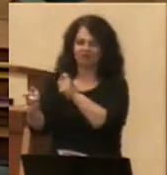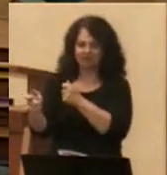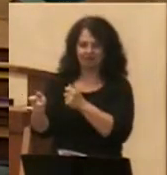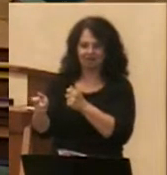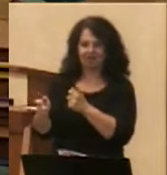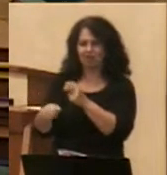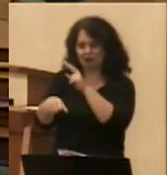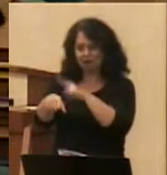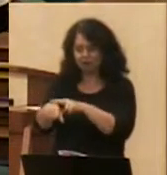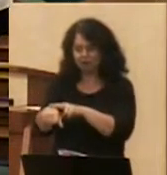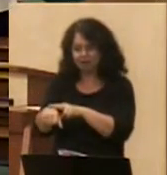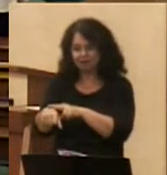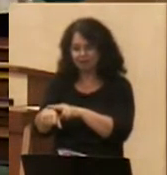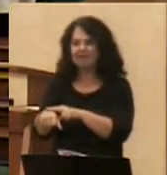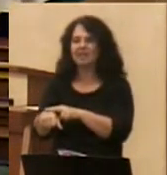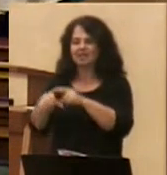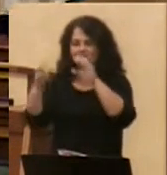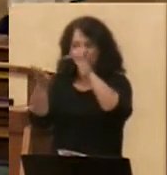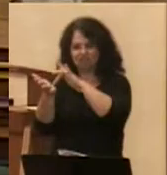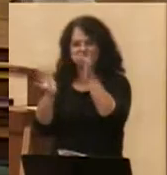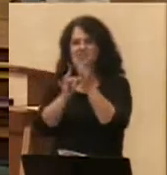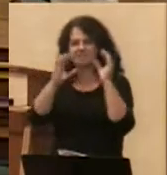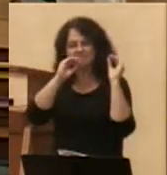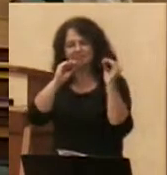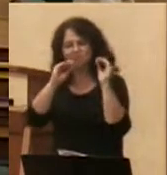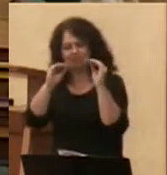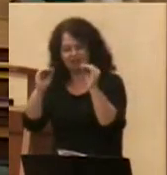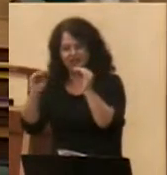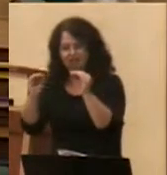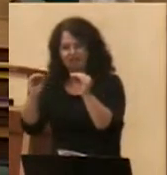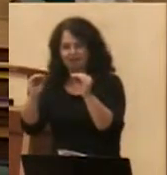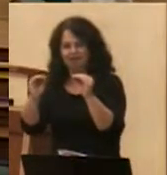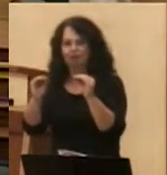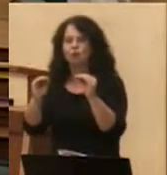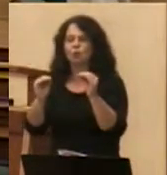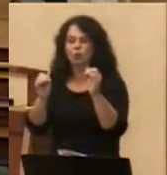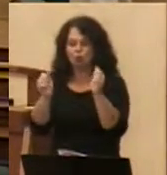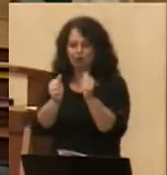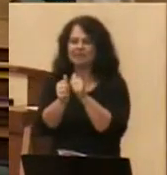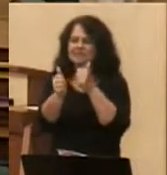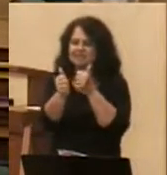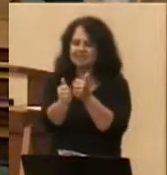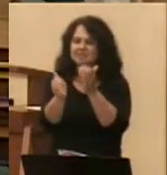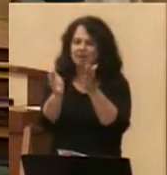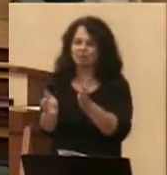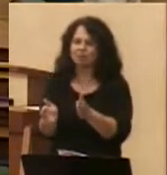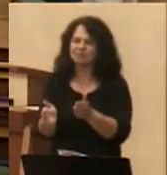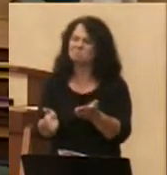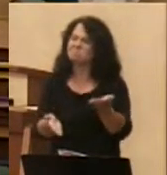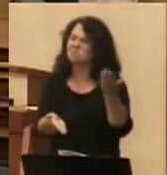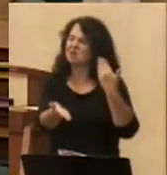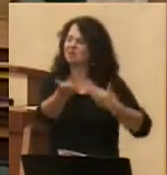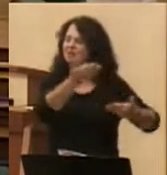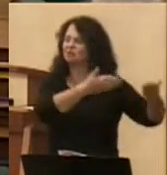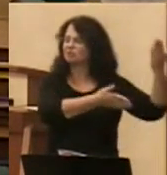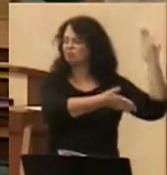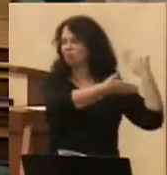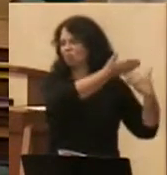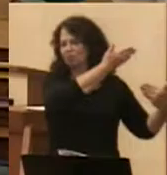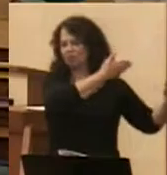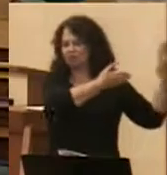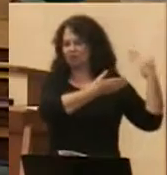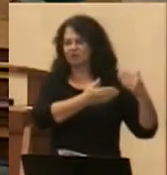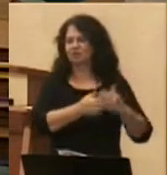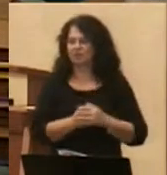There's just so much. So much in this, what seems to be a simple picture that we could consider in our holy